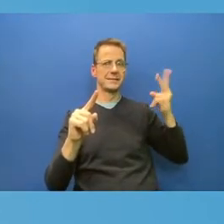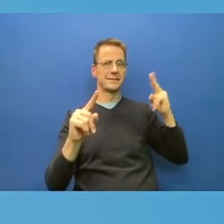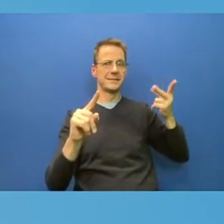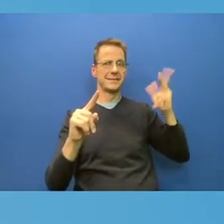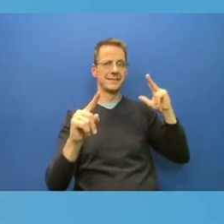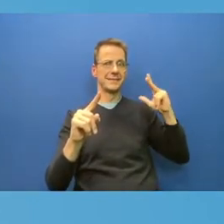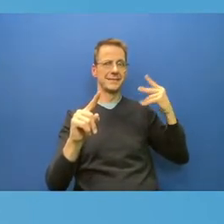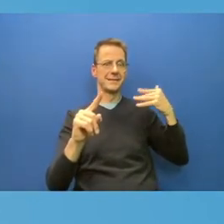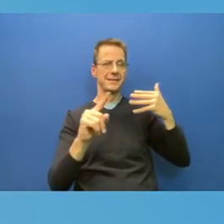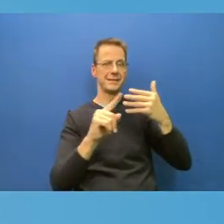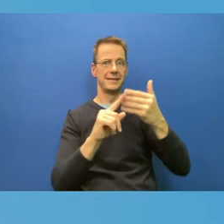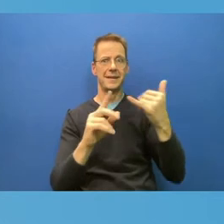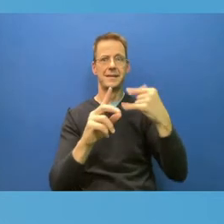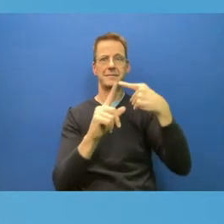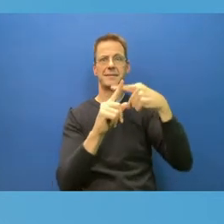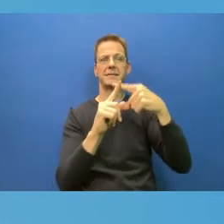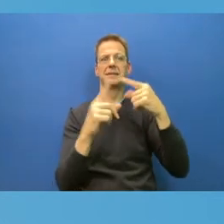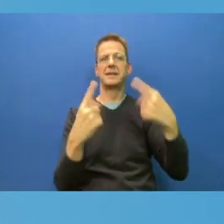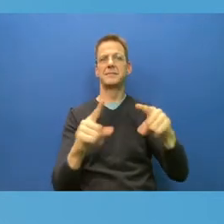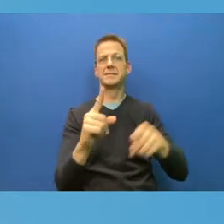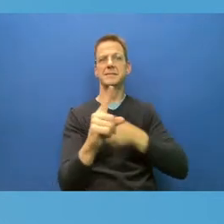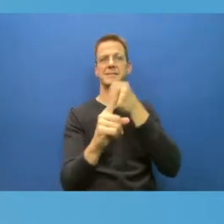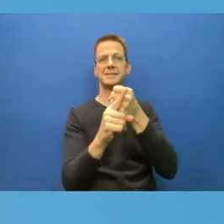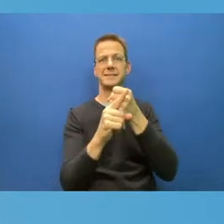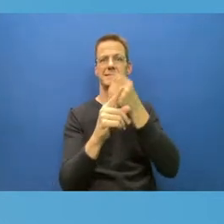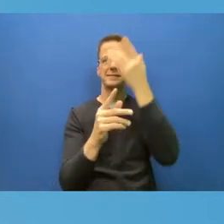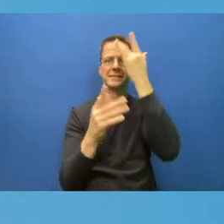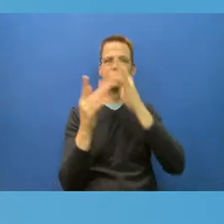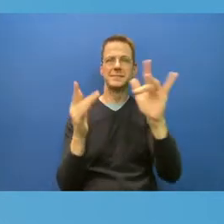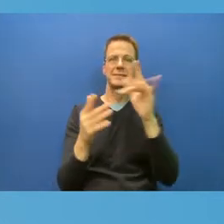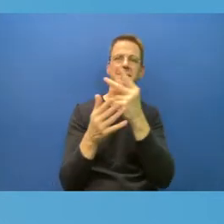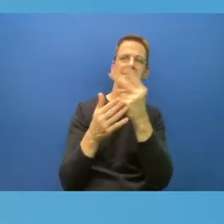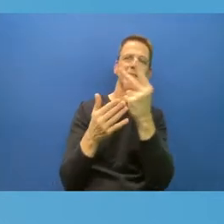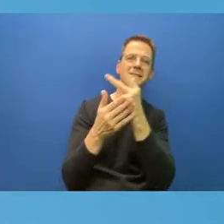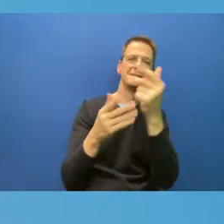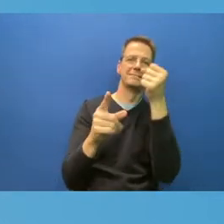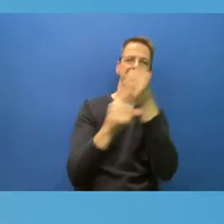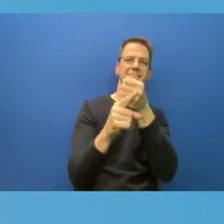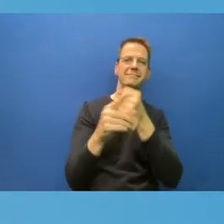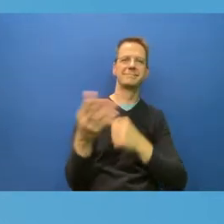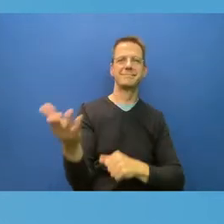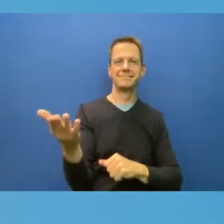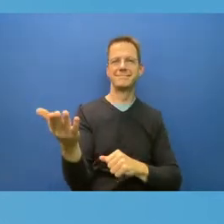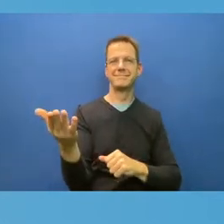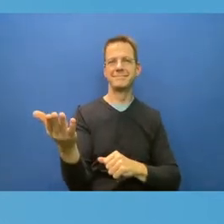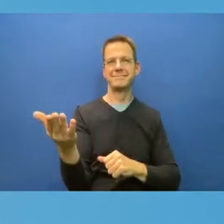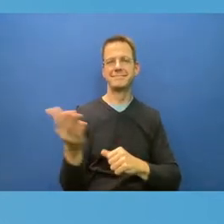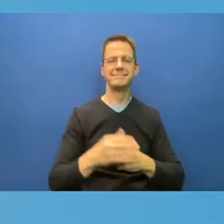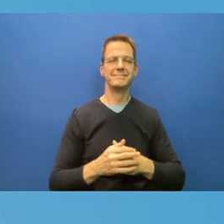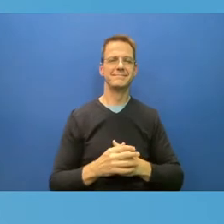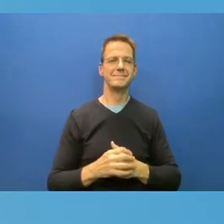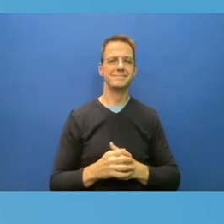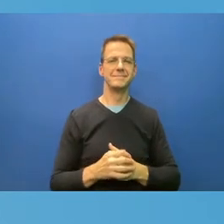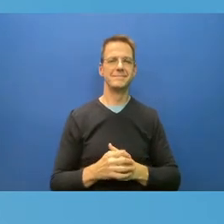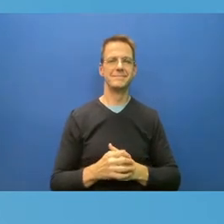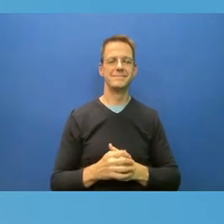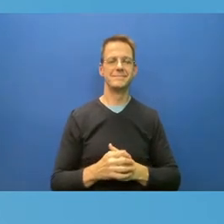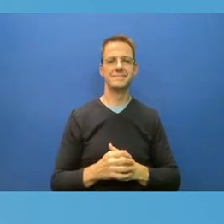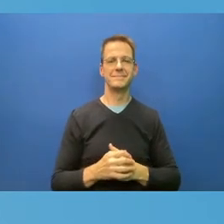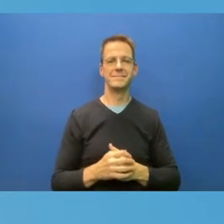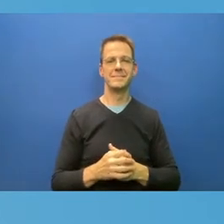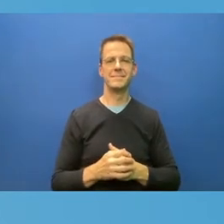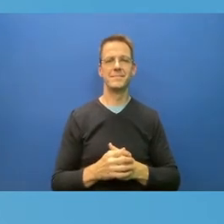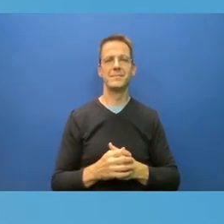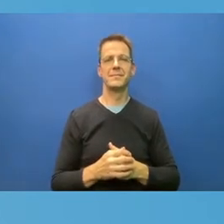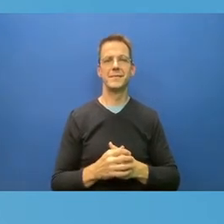A lot of the viewers who tune into our program are humans like myself, who are very interested in the